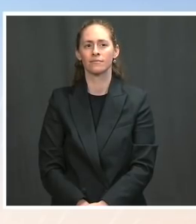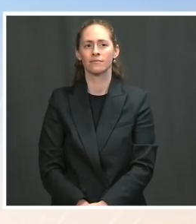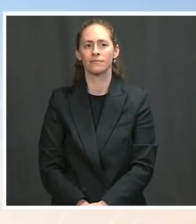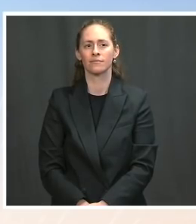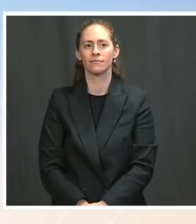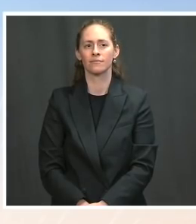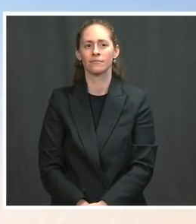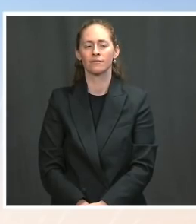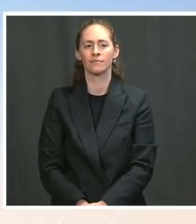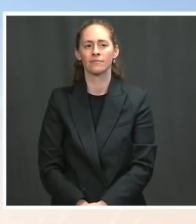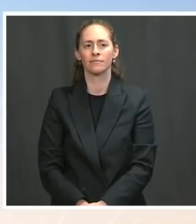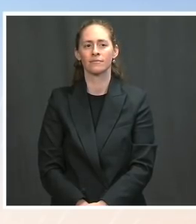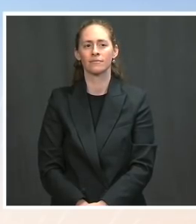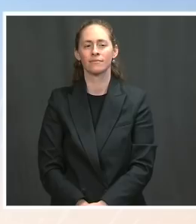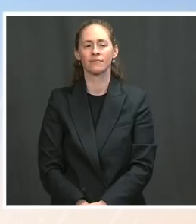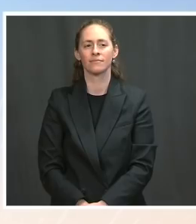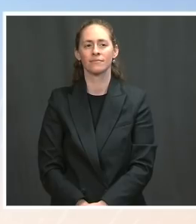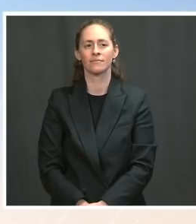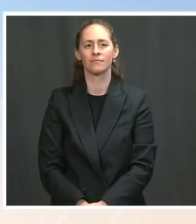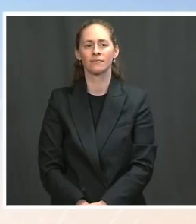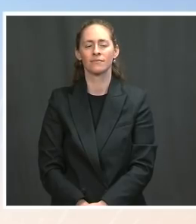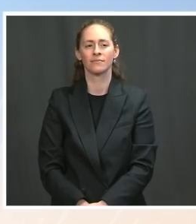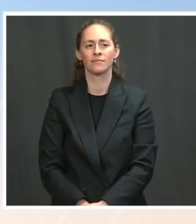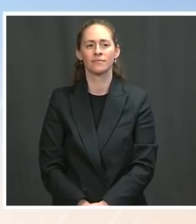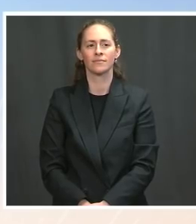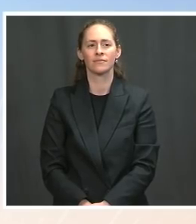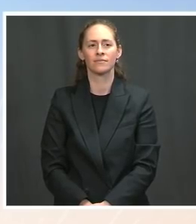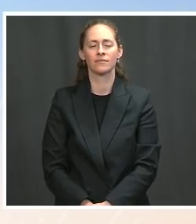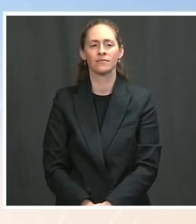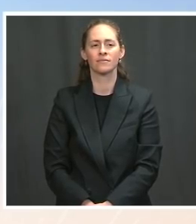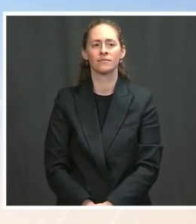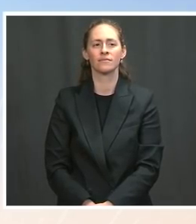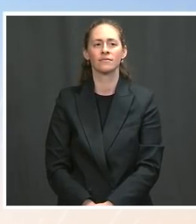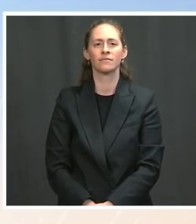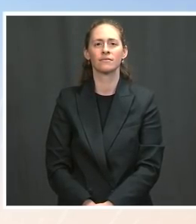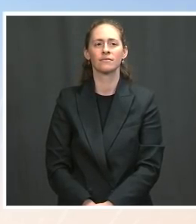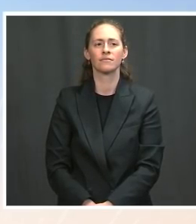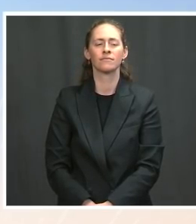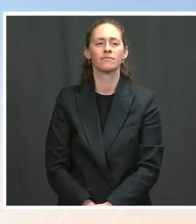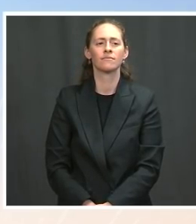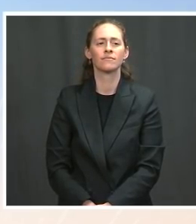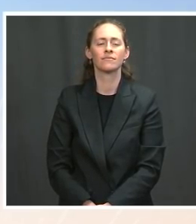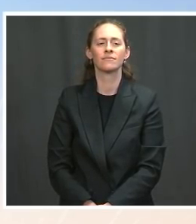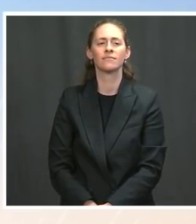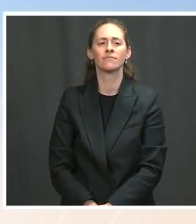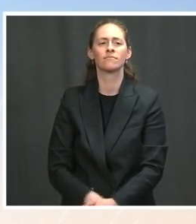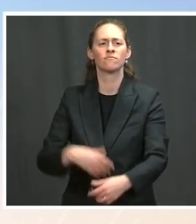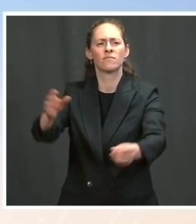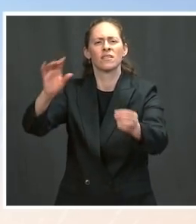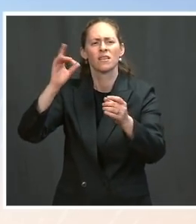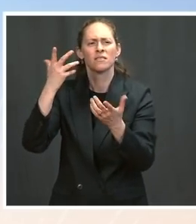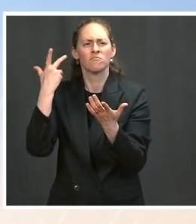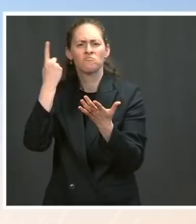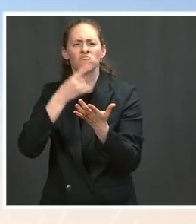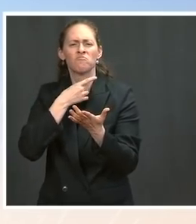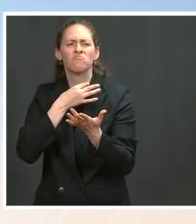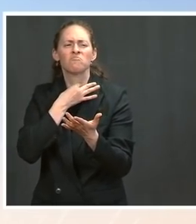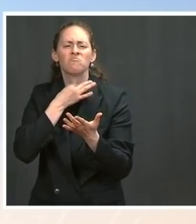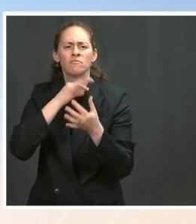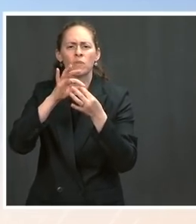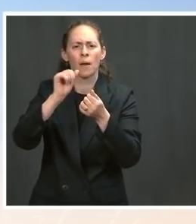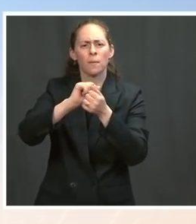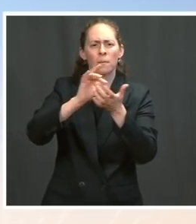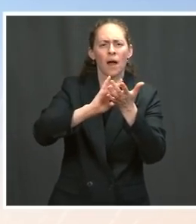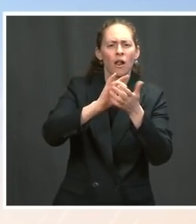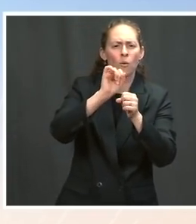2019? Ms. I don't have an update at this moment. But certainly, when he has his next medical appointment, we will be transparent